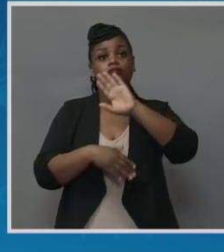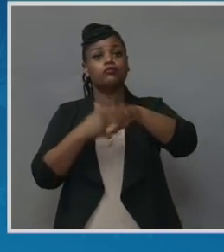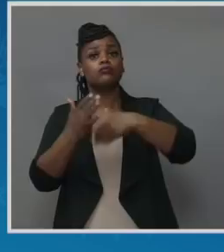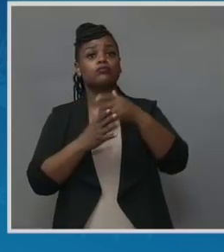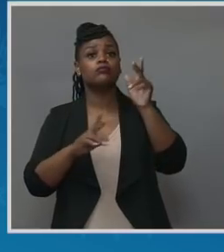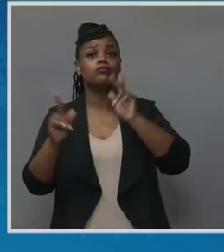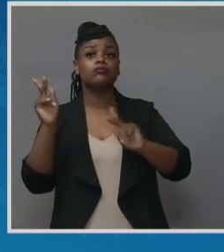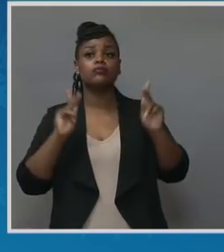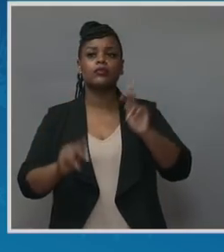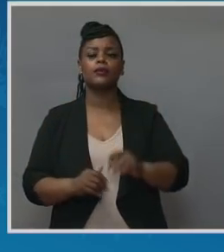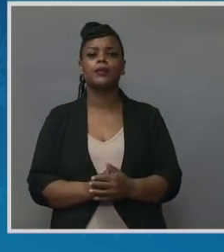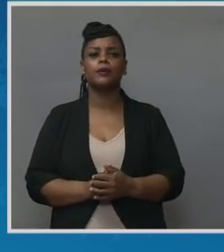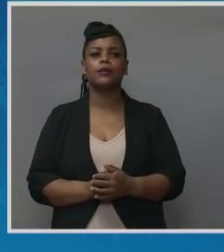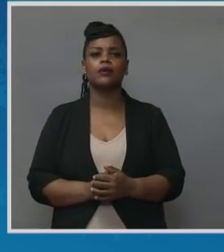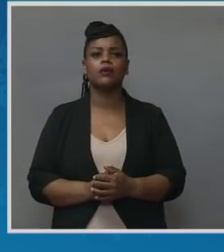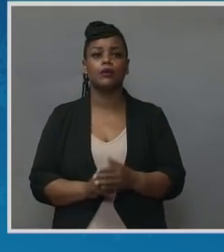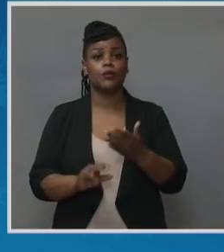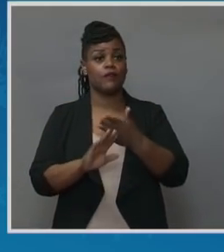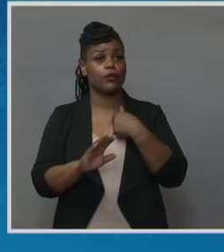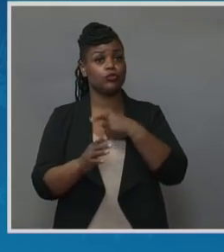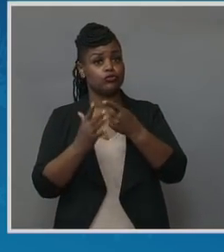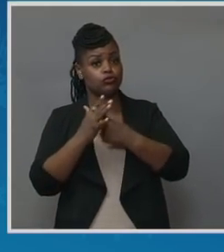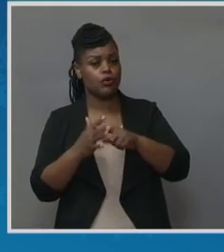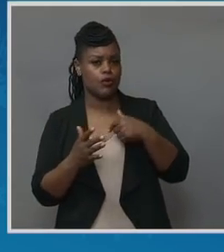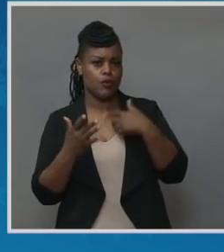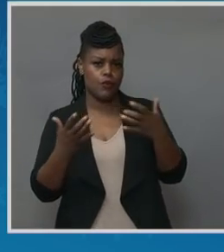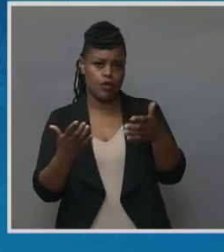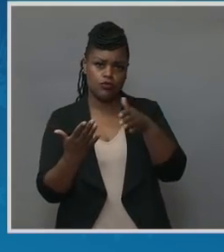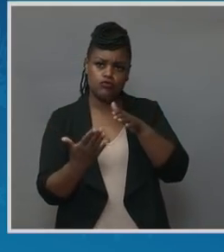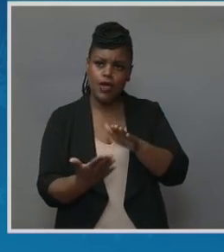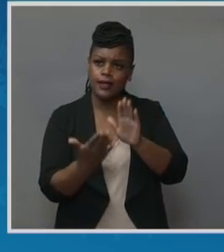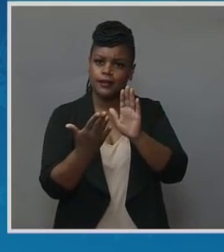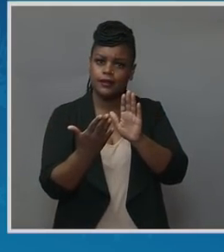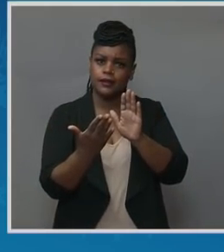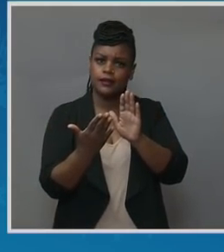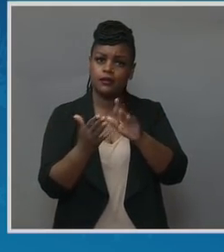Before we get started, I do want to address the killing of Daunte Wright.